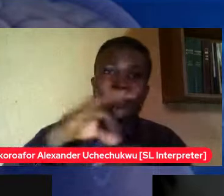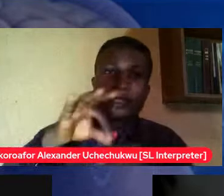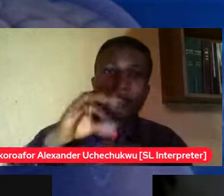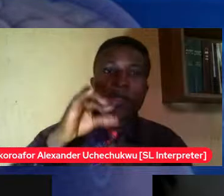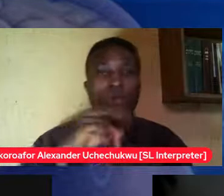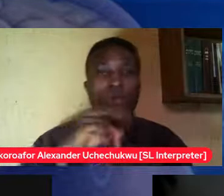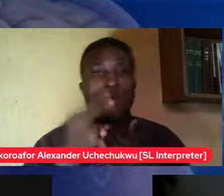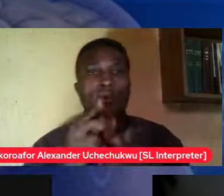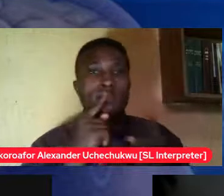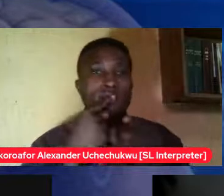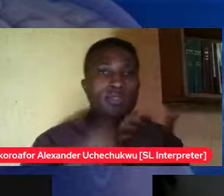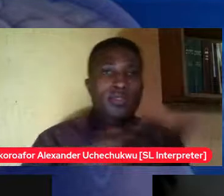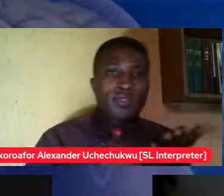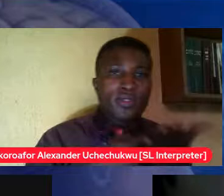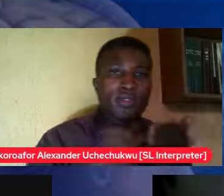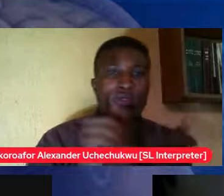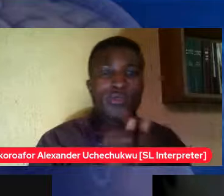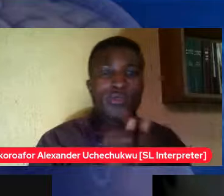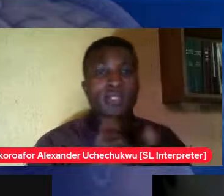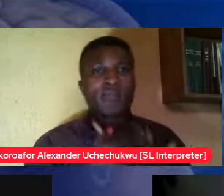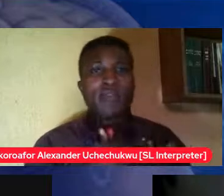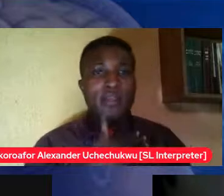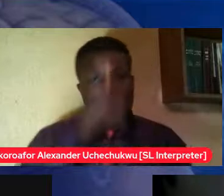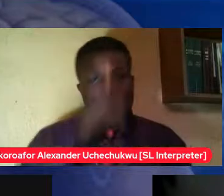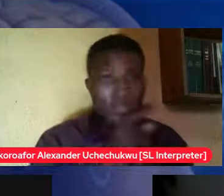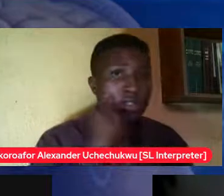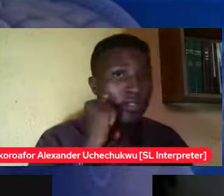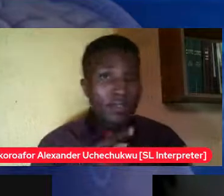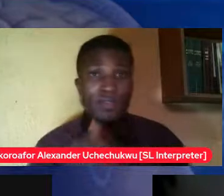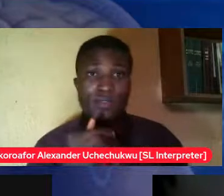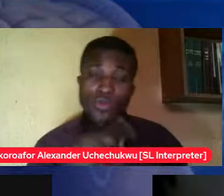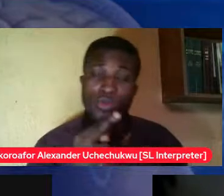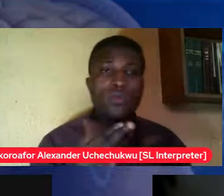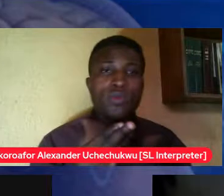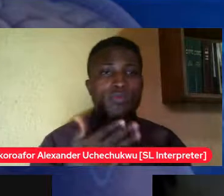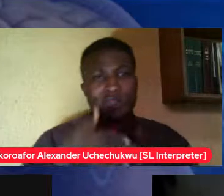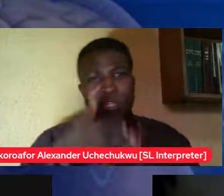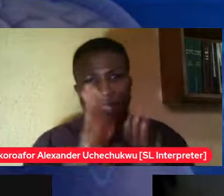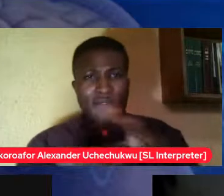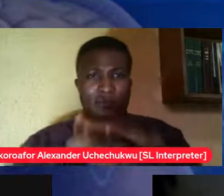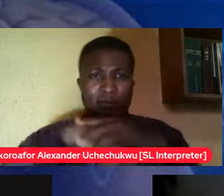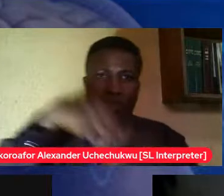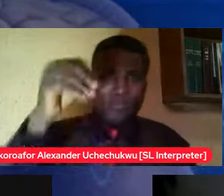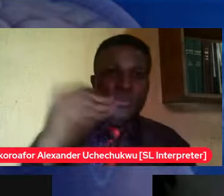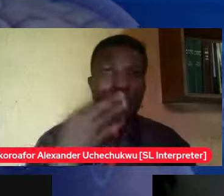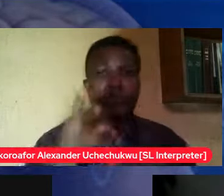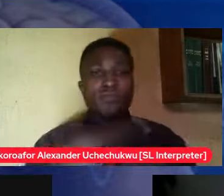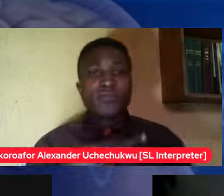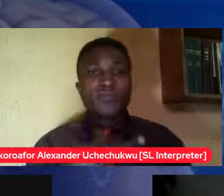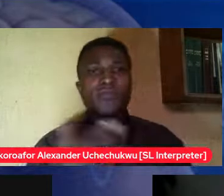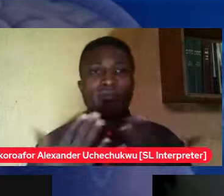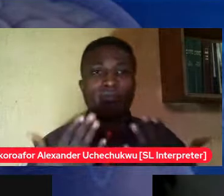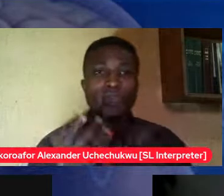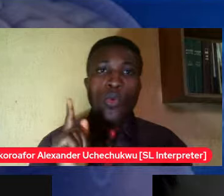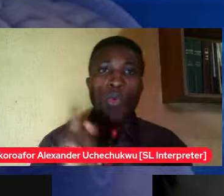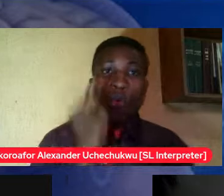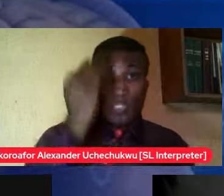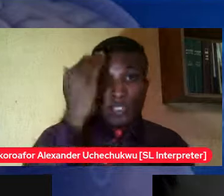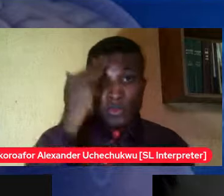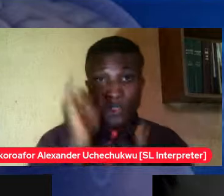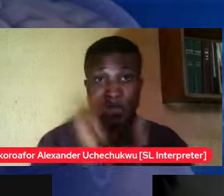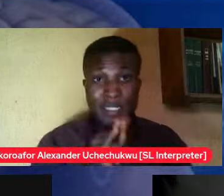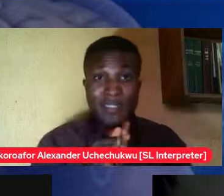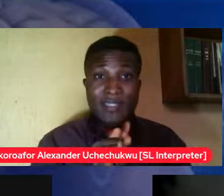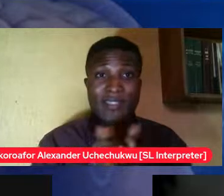let them go out of the room once they know that anytime they experience the arousal there's a positive way of channeling that